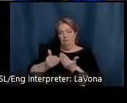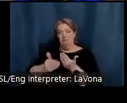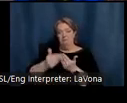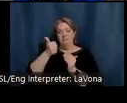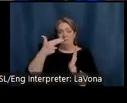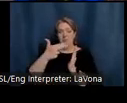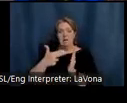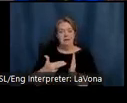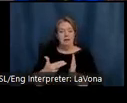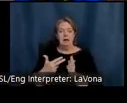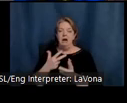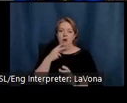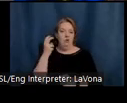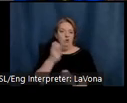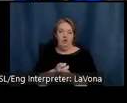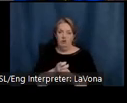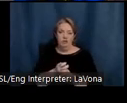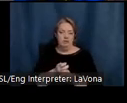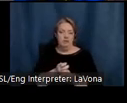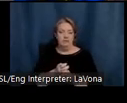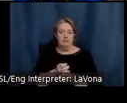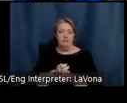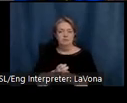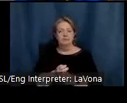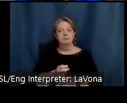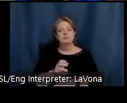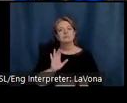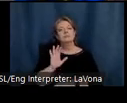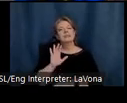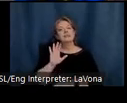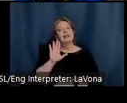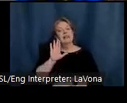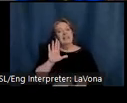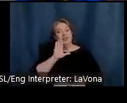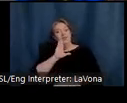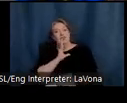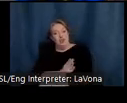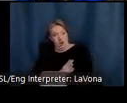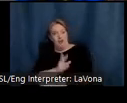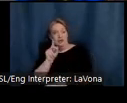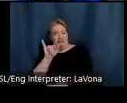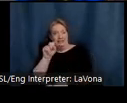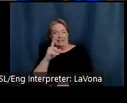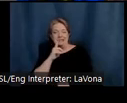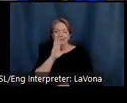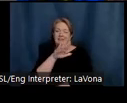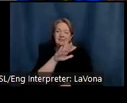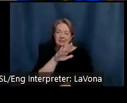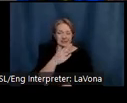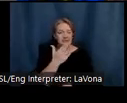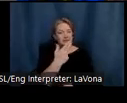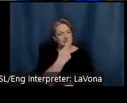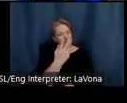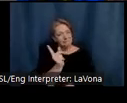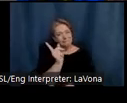Daisy's insistence, they took a trip out west in 1902 to visit Steele's youngest